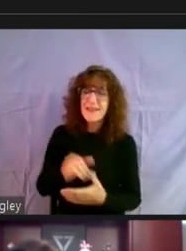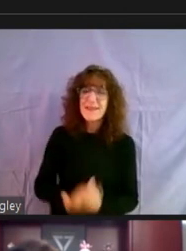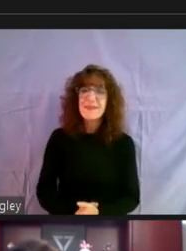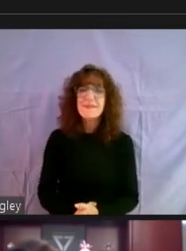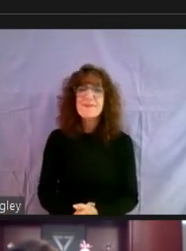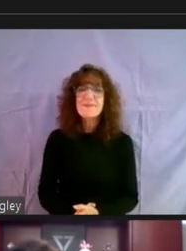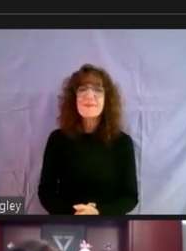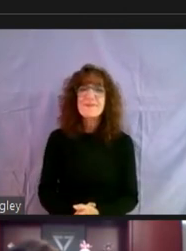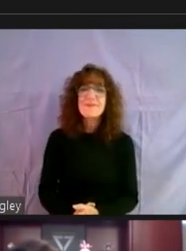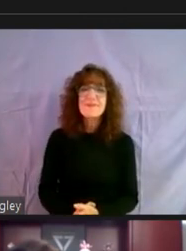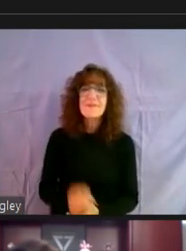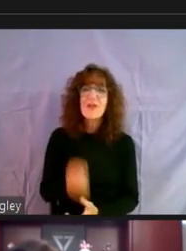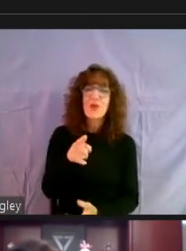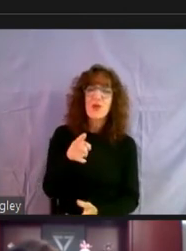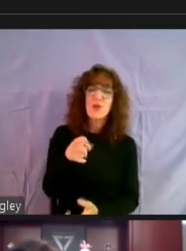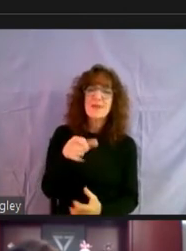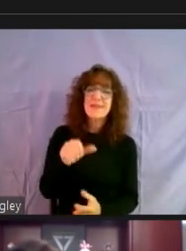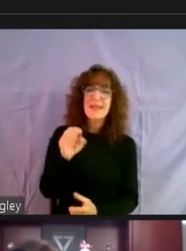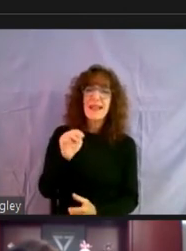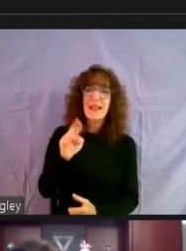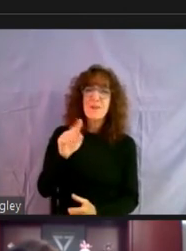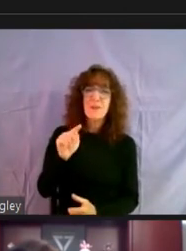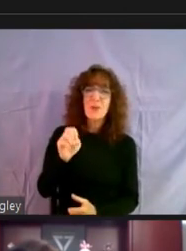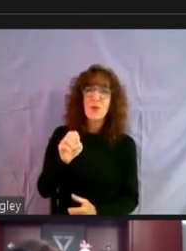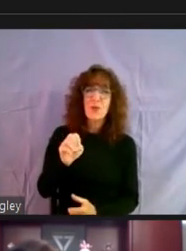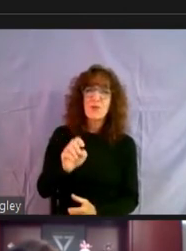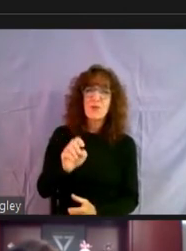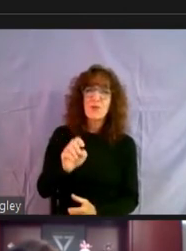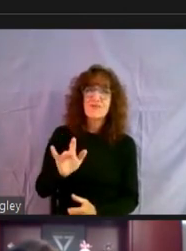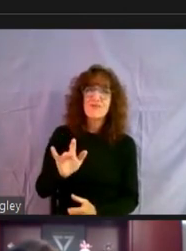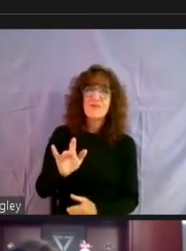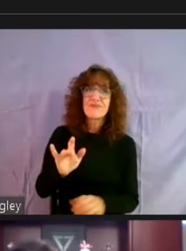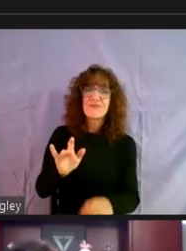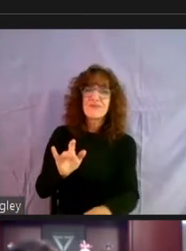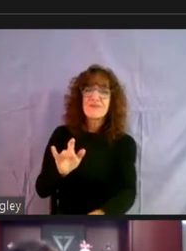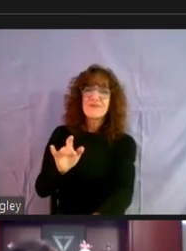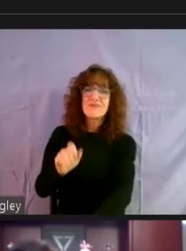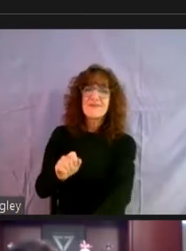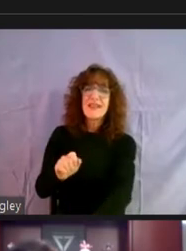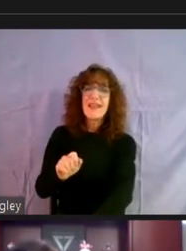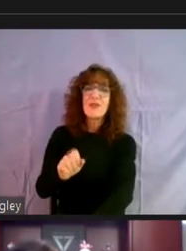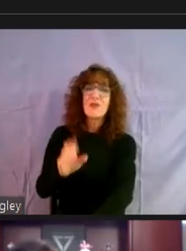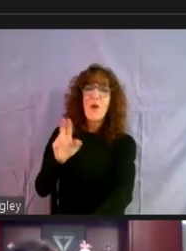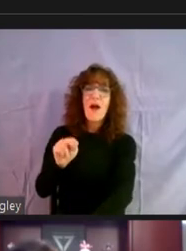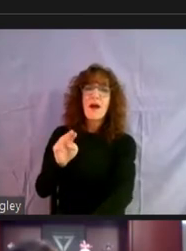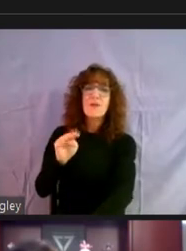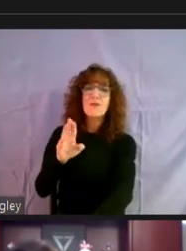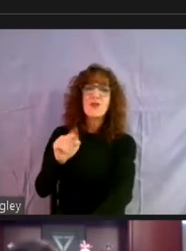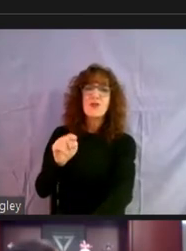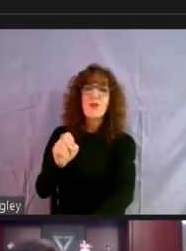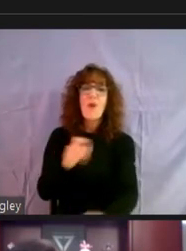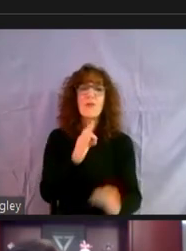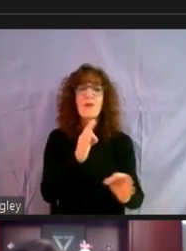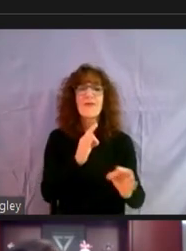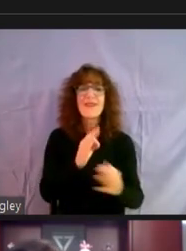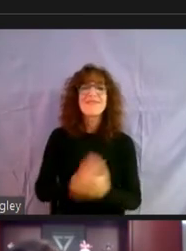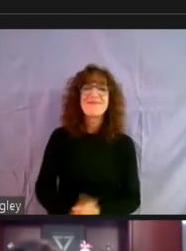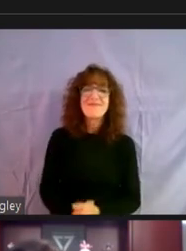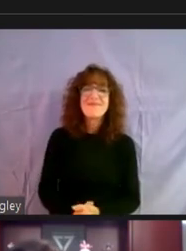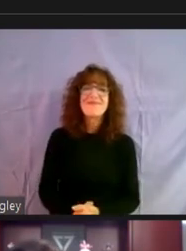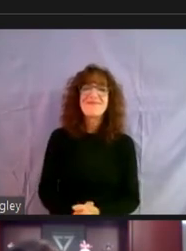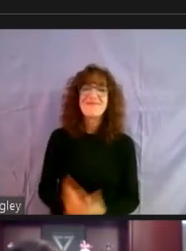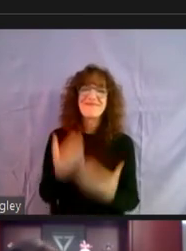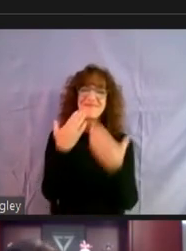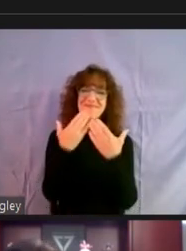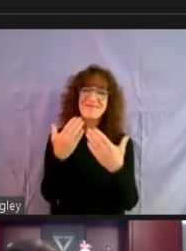I think you're muted still. Can you unmute or can, can you get unmuted? There we go. All right. Well,